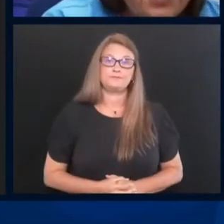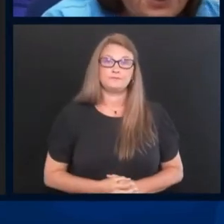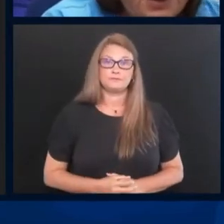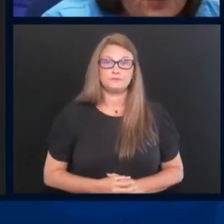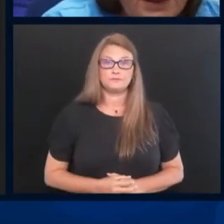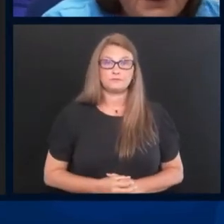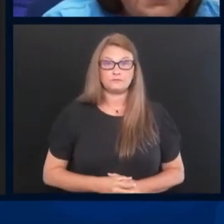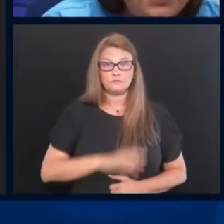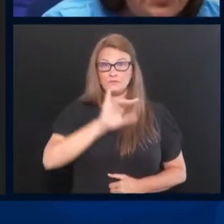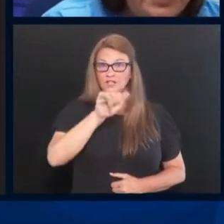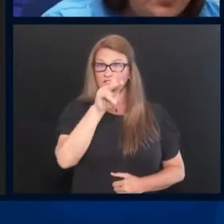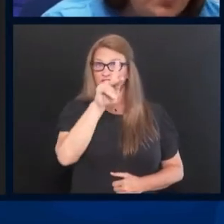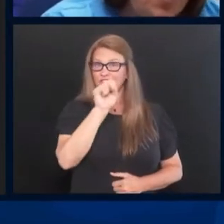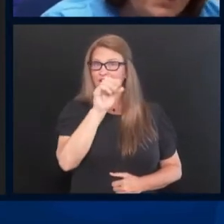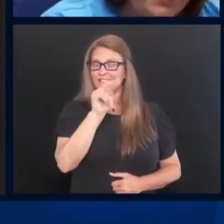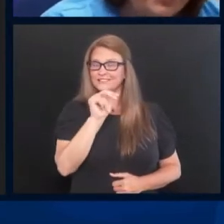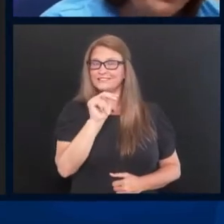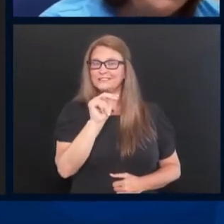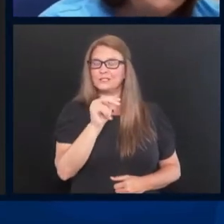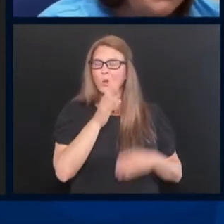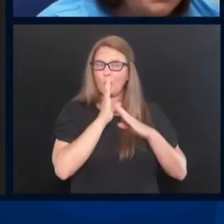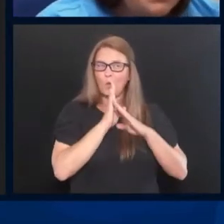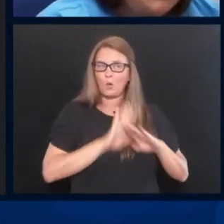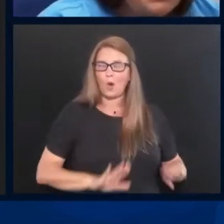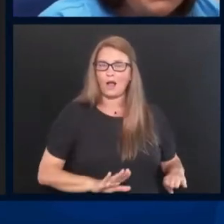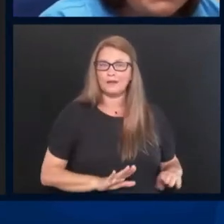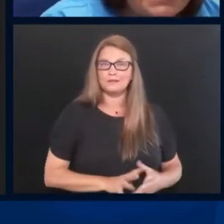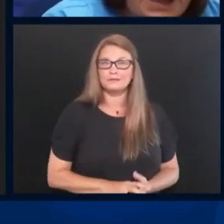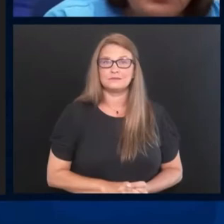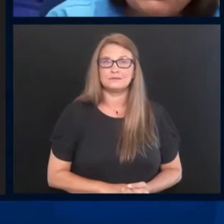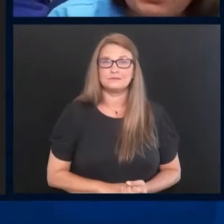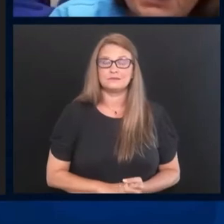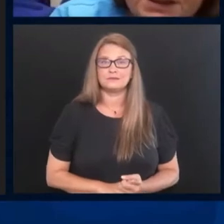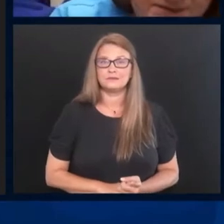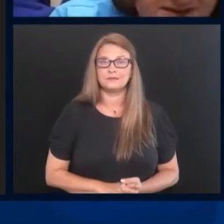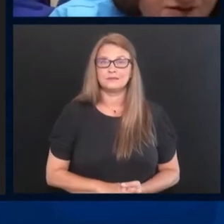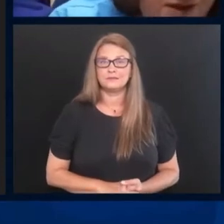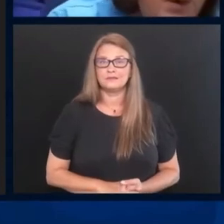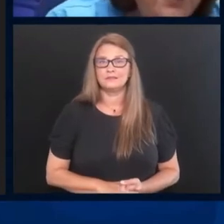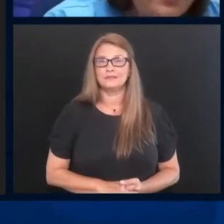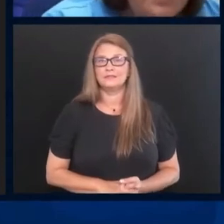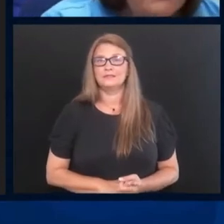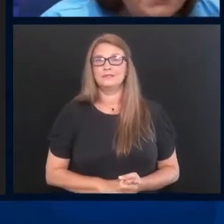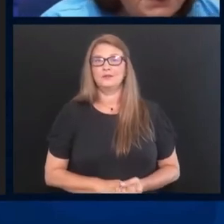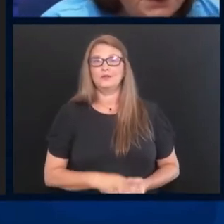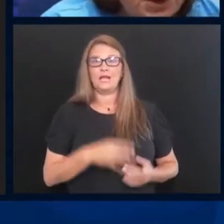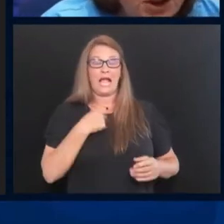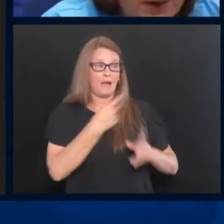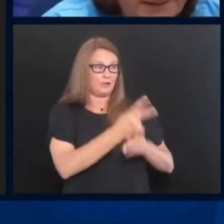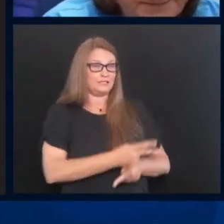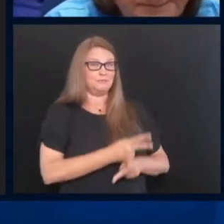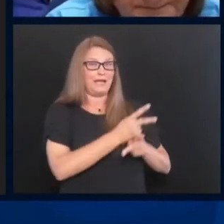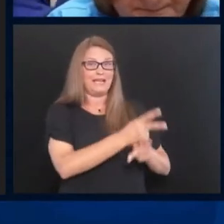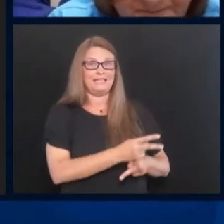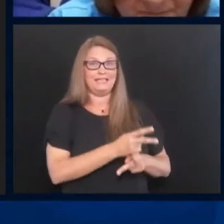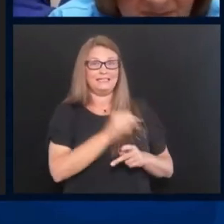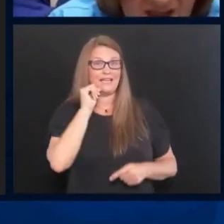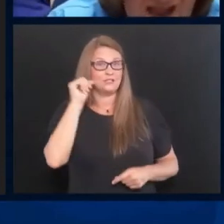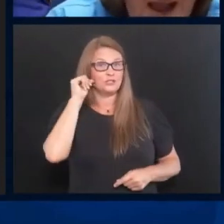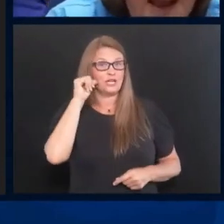Jackson, on the other hand, he's a little bit quieter, but I was watching them yesterday while their mom visited Joey.